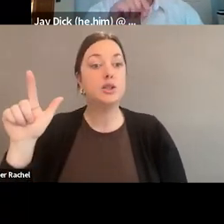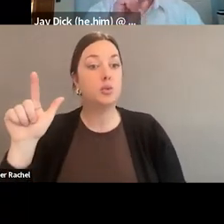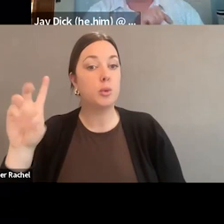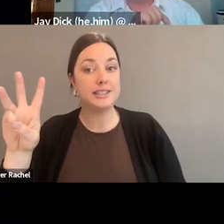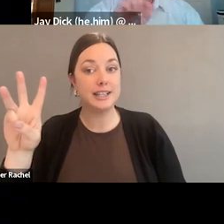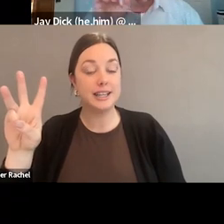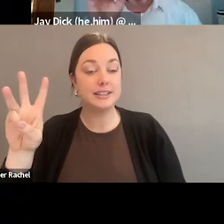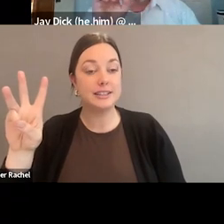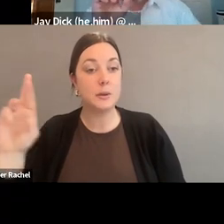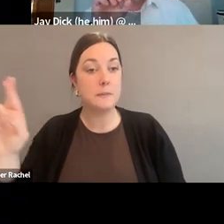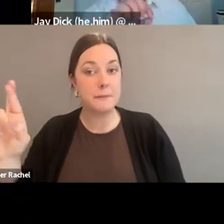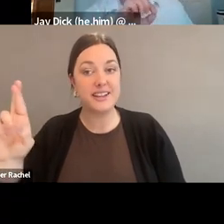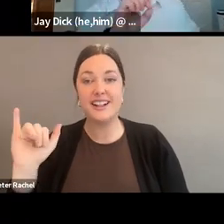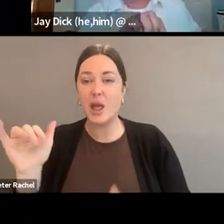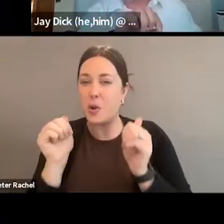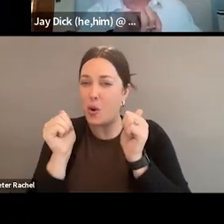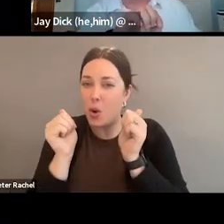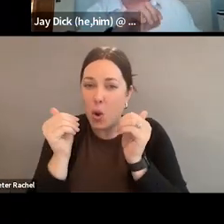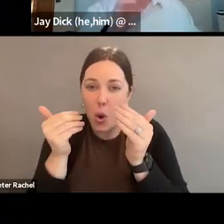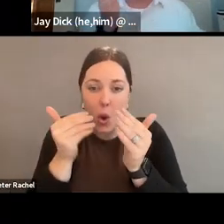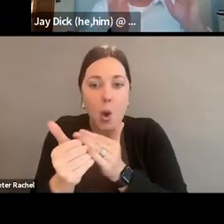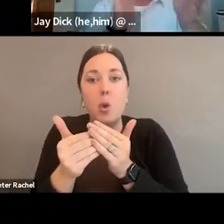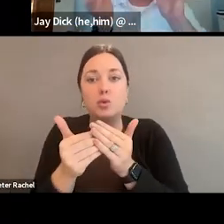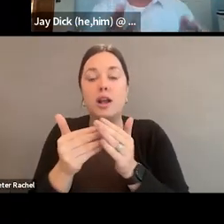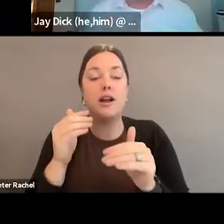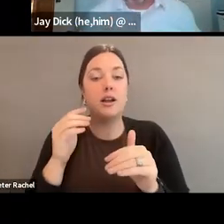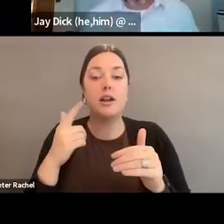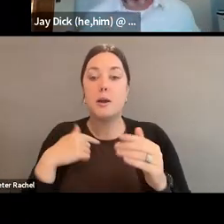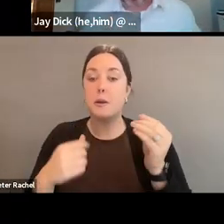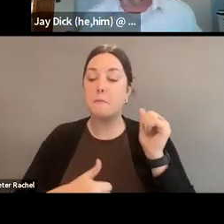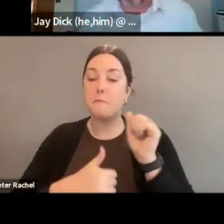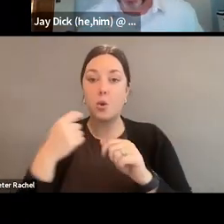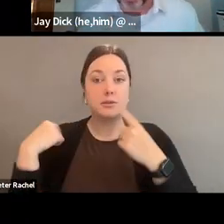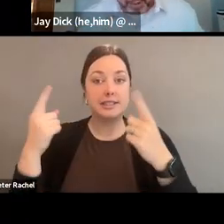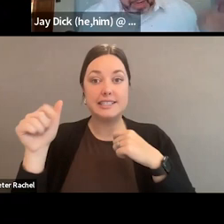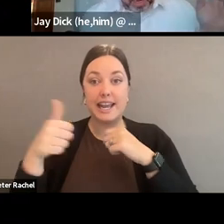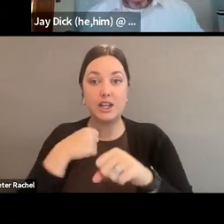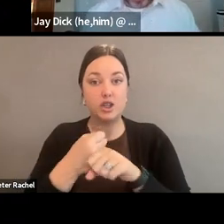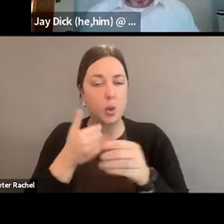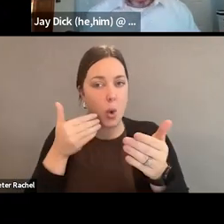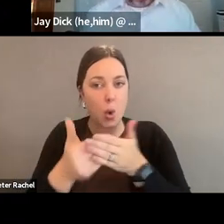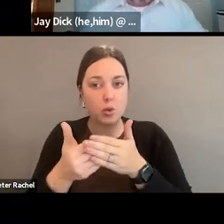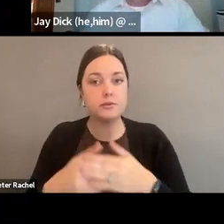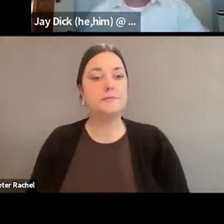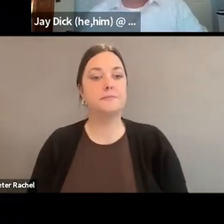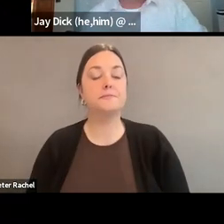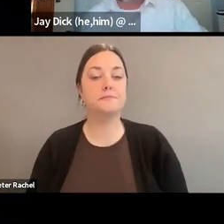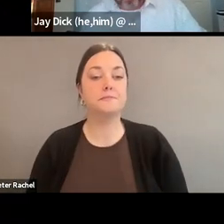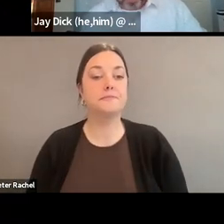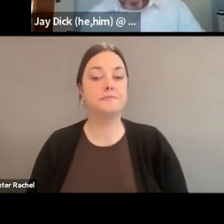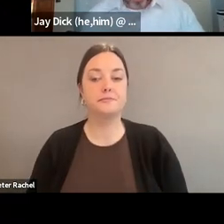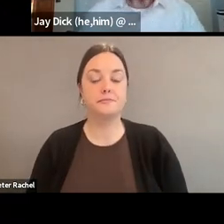governors. That's closer than it has been in decades. And so, we're right on the path there. Next slide, please.